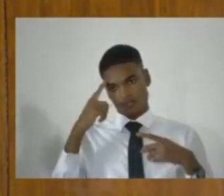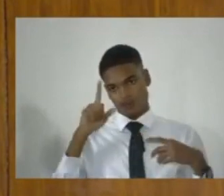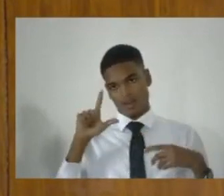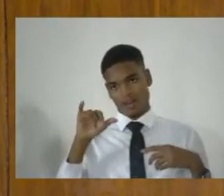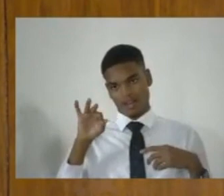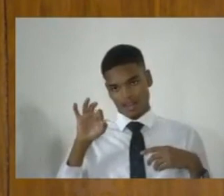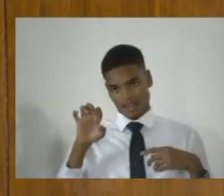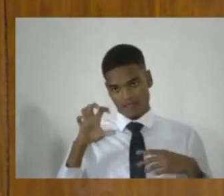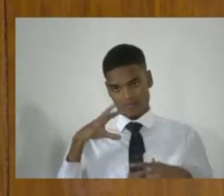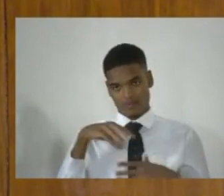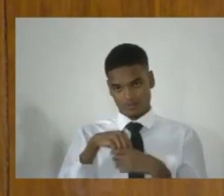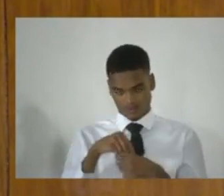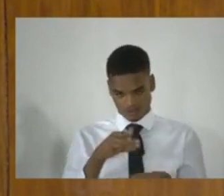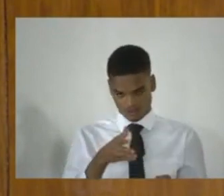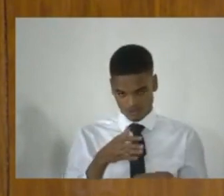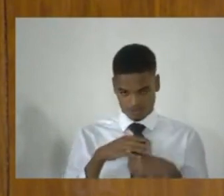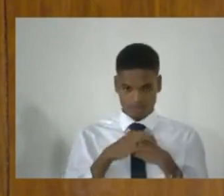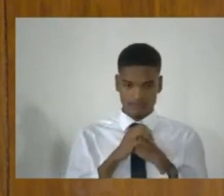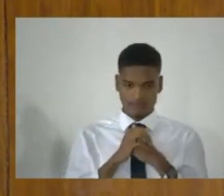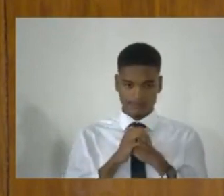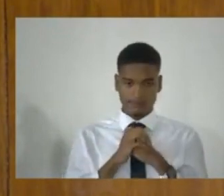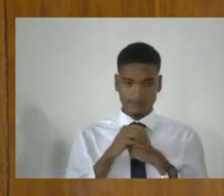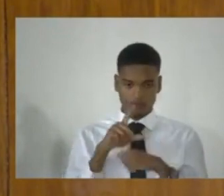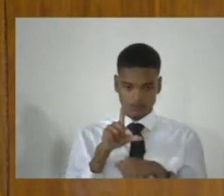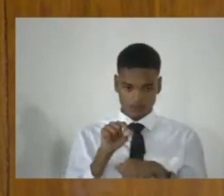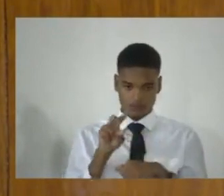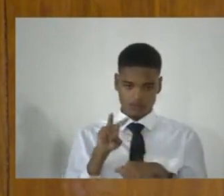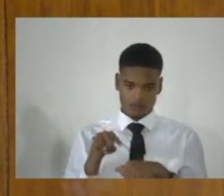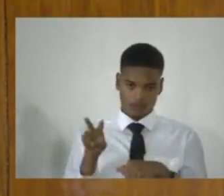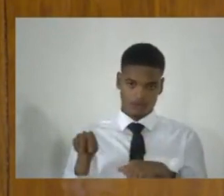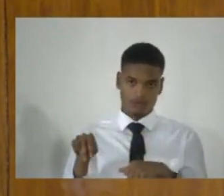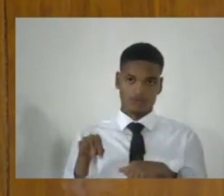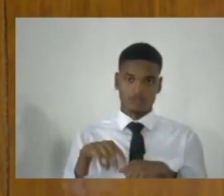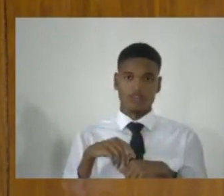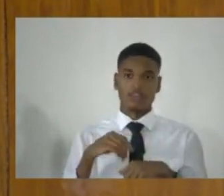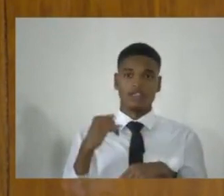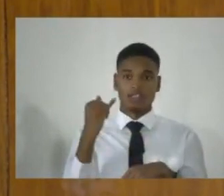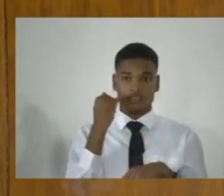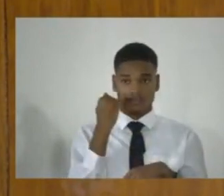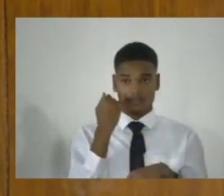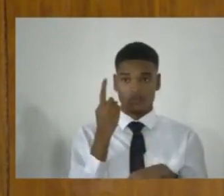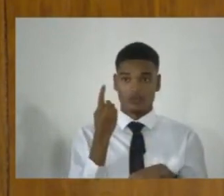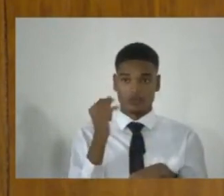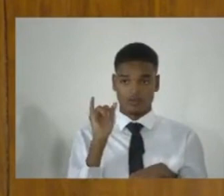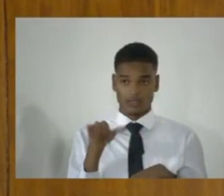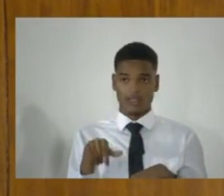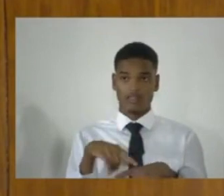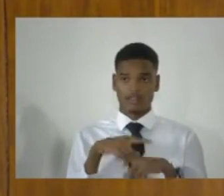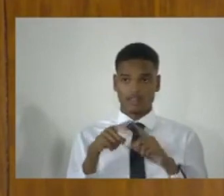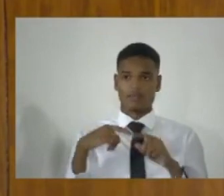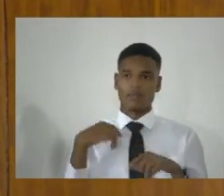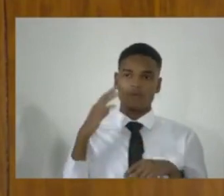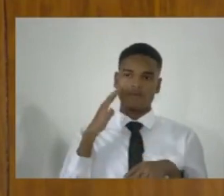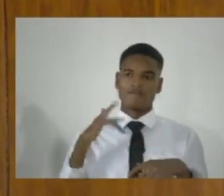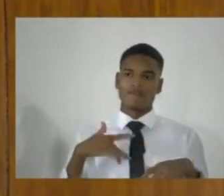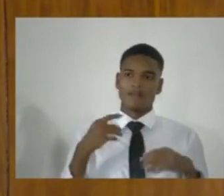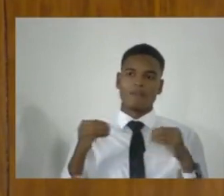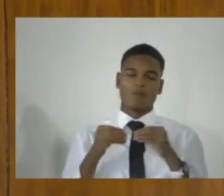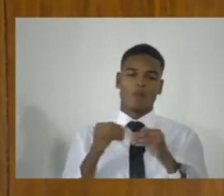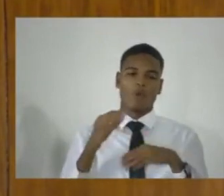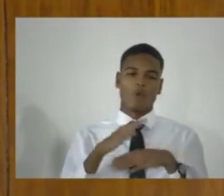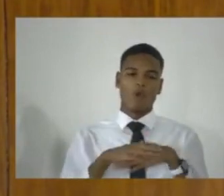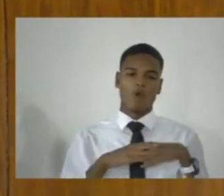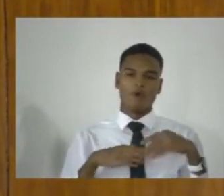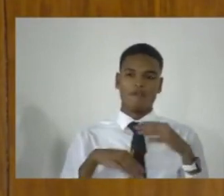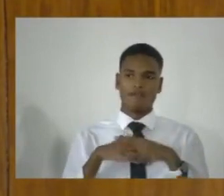Prohibition, Restriction, and Regulation Act 2022. If that is done, Minister, I feel more comfortable that